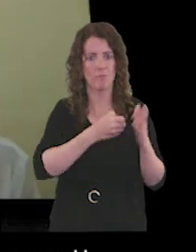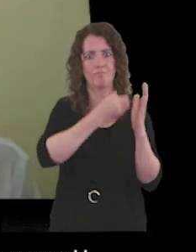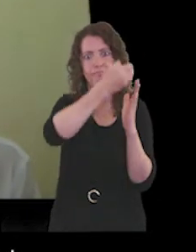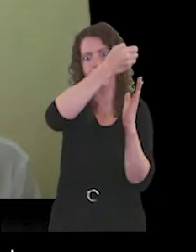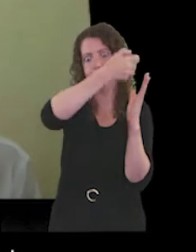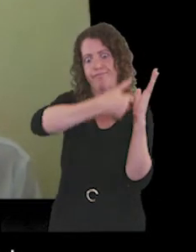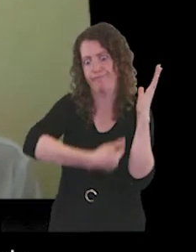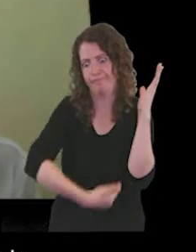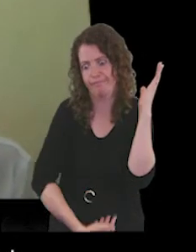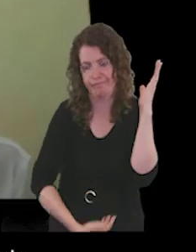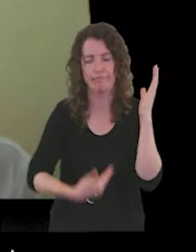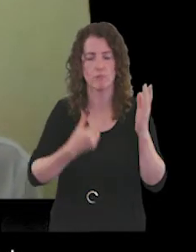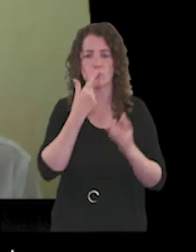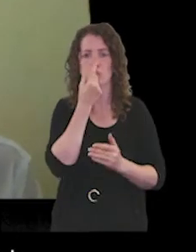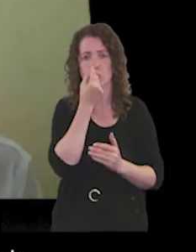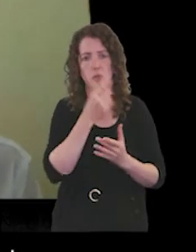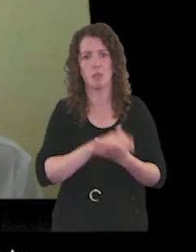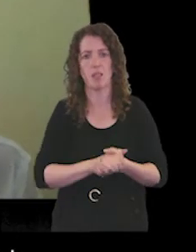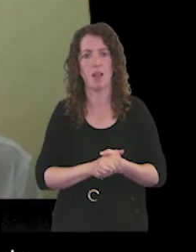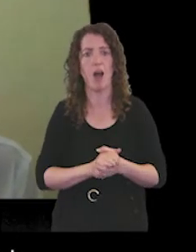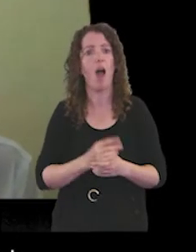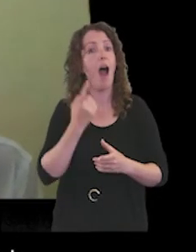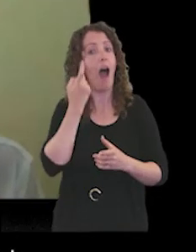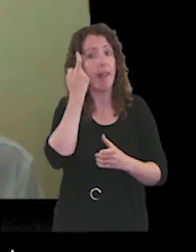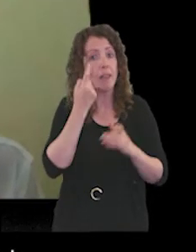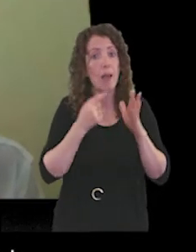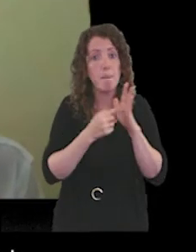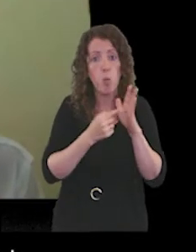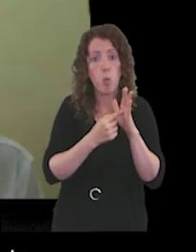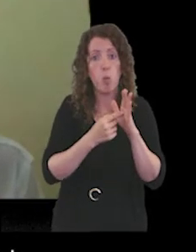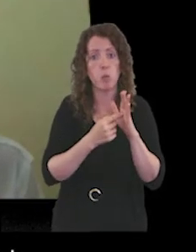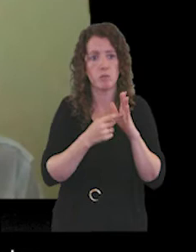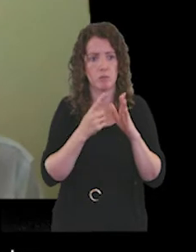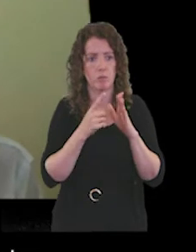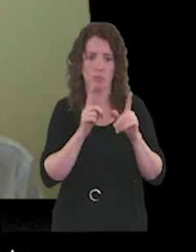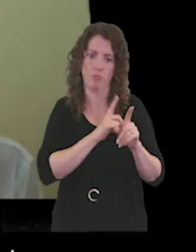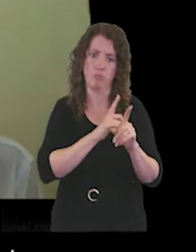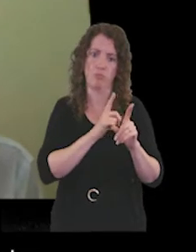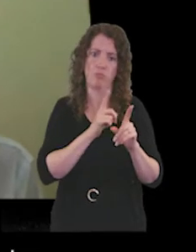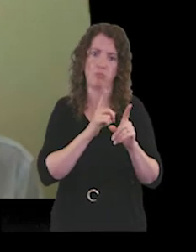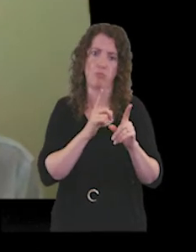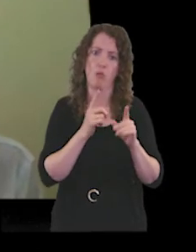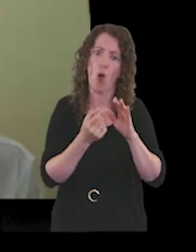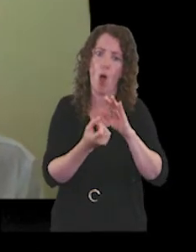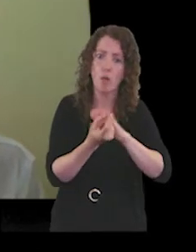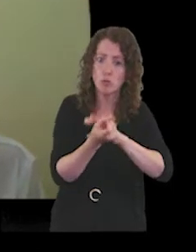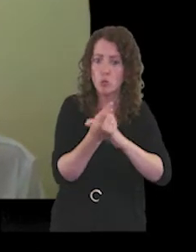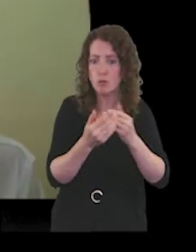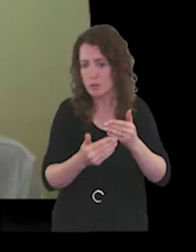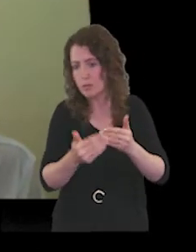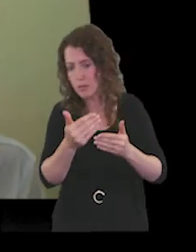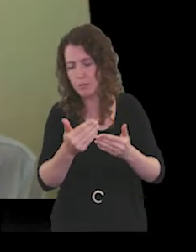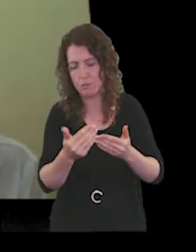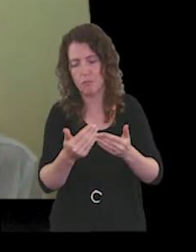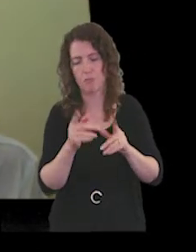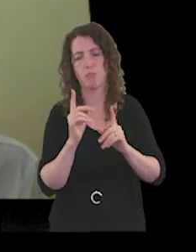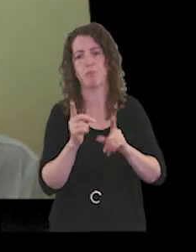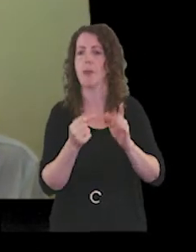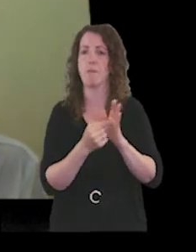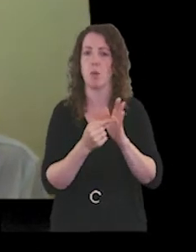essay on it really but um i think the emphasis is on um the opportunities that are ahead and um